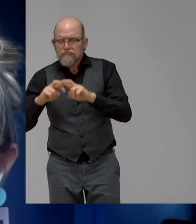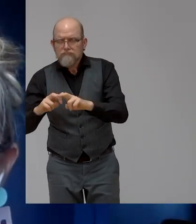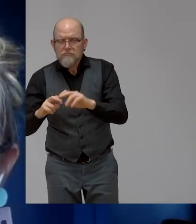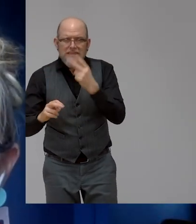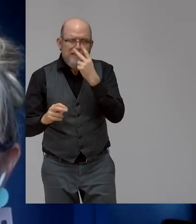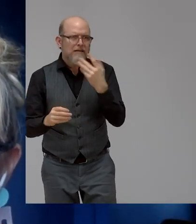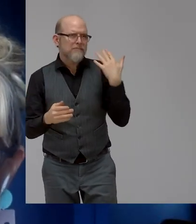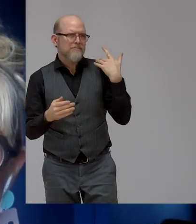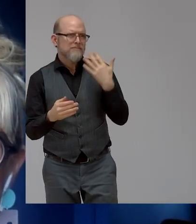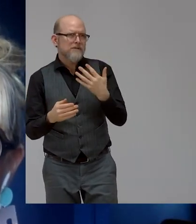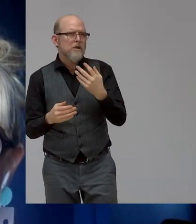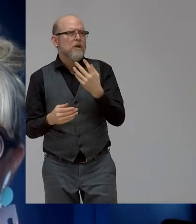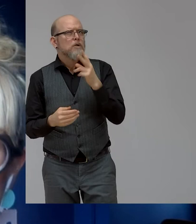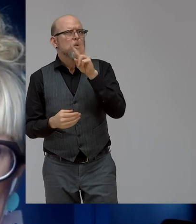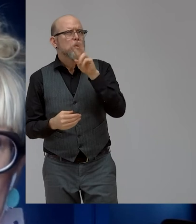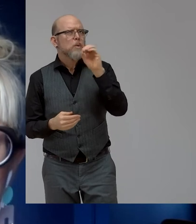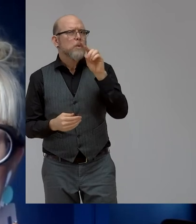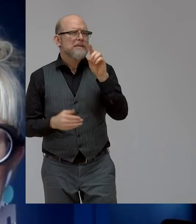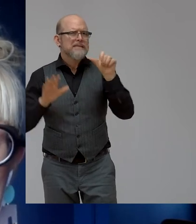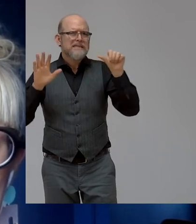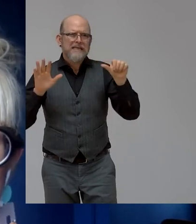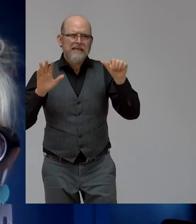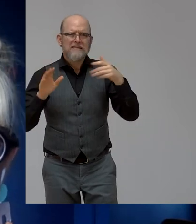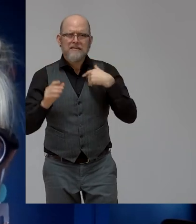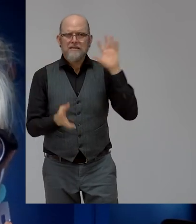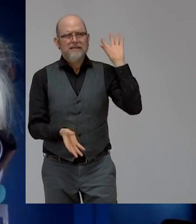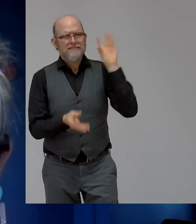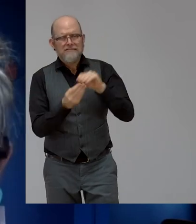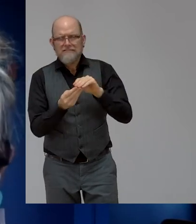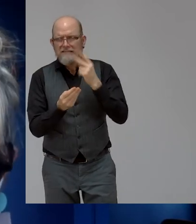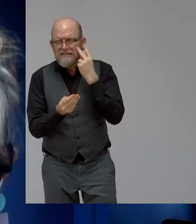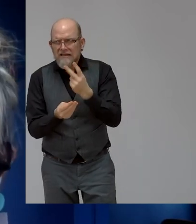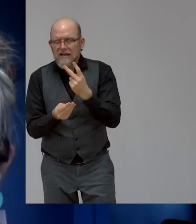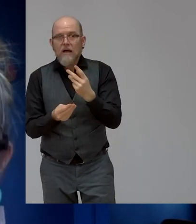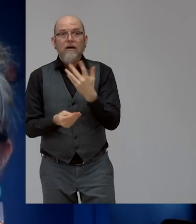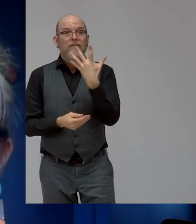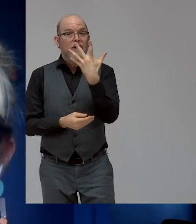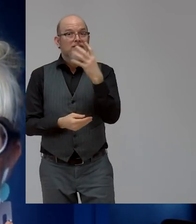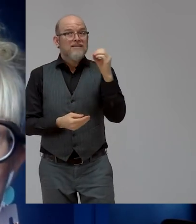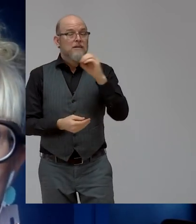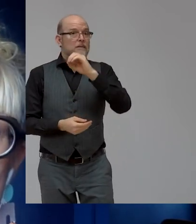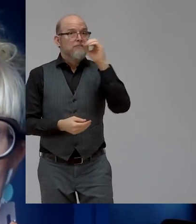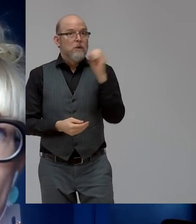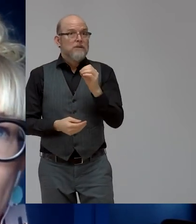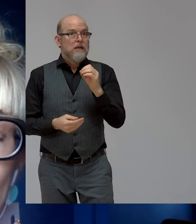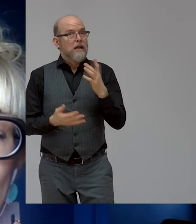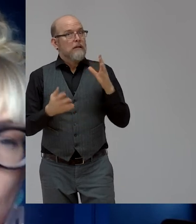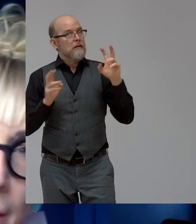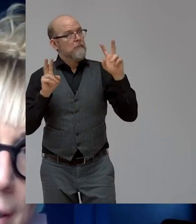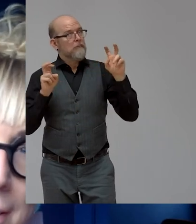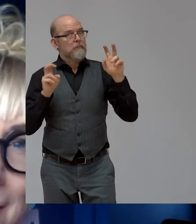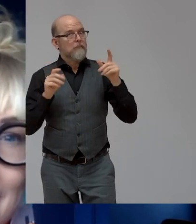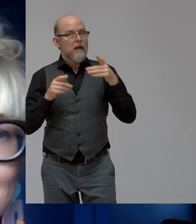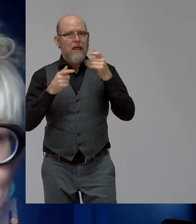50% of the companies operating in OECD countries chose to pay